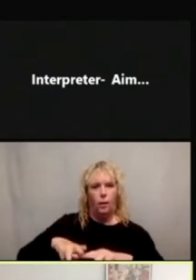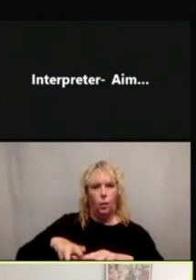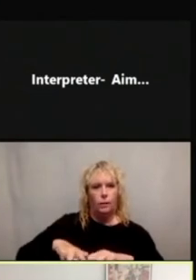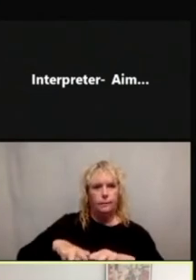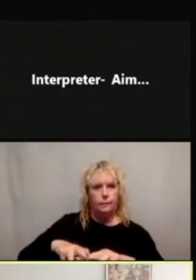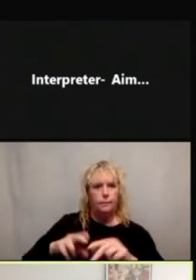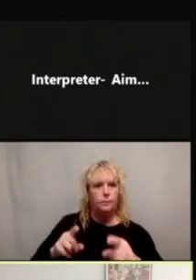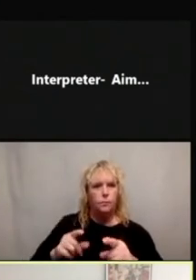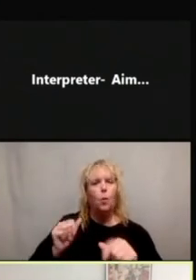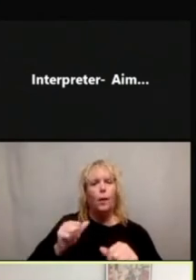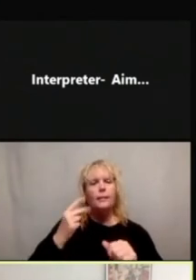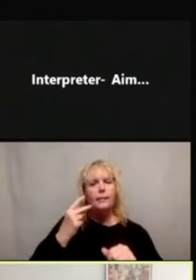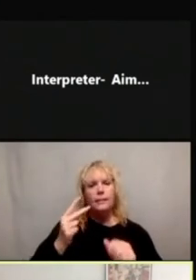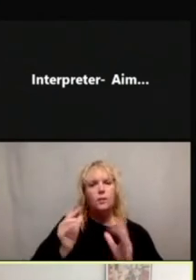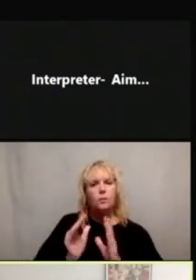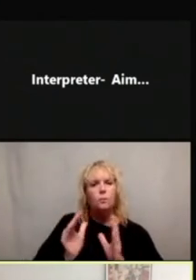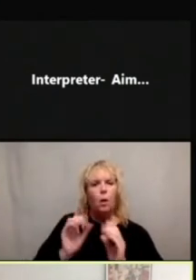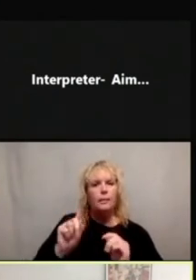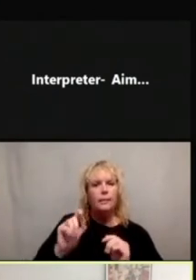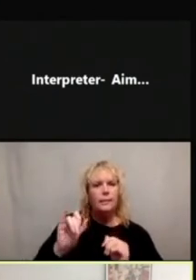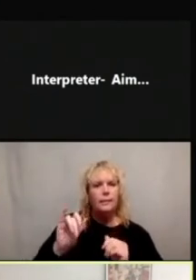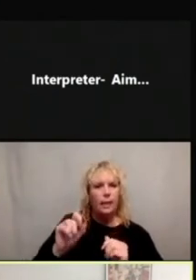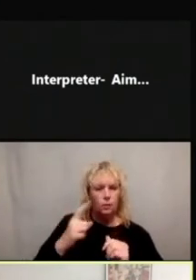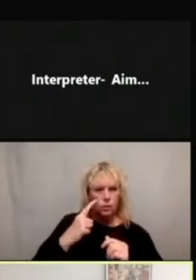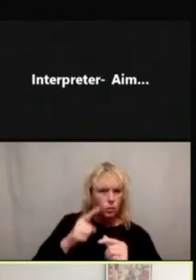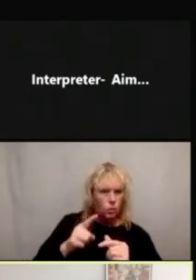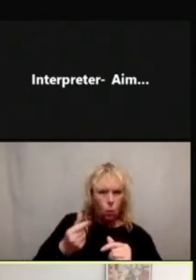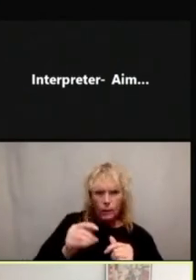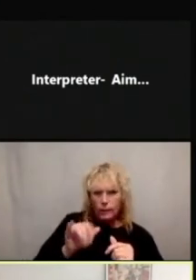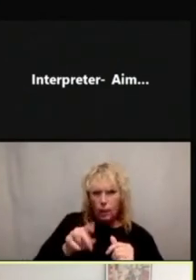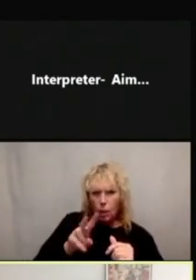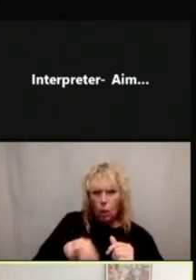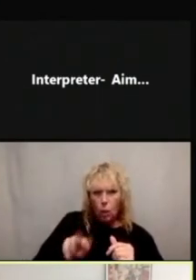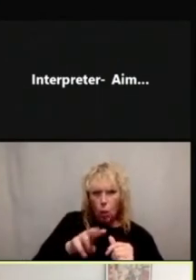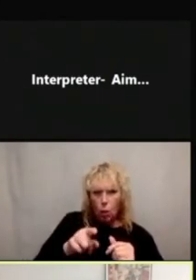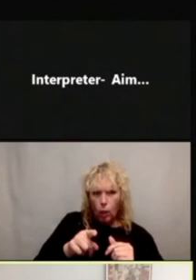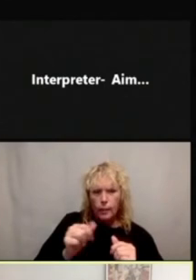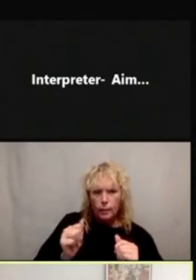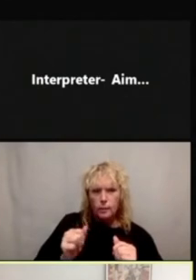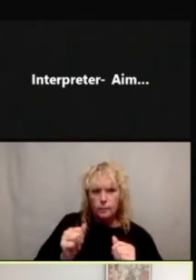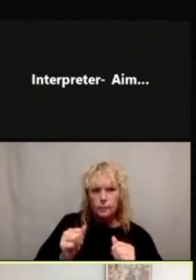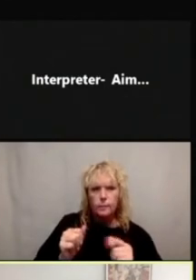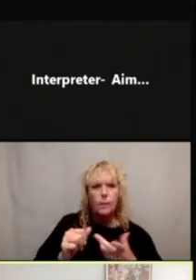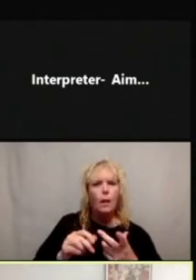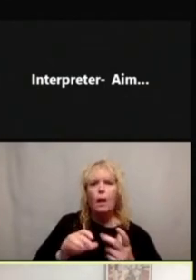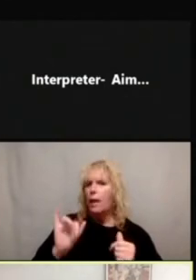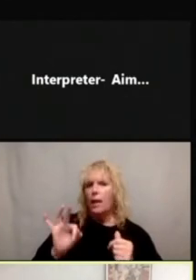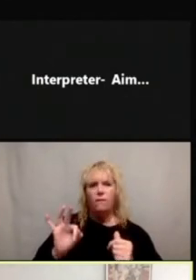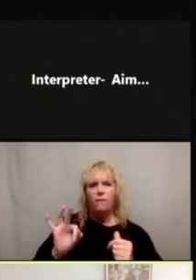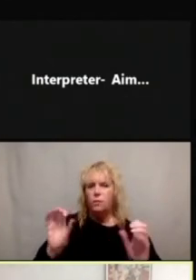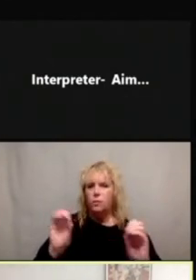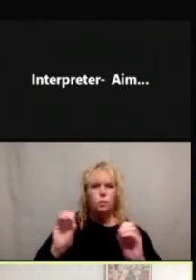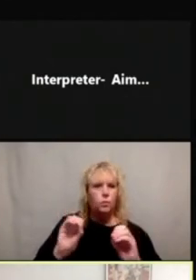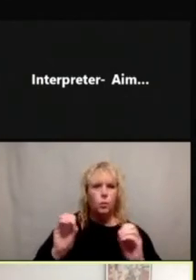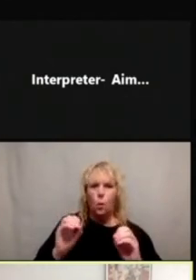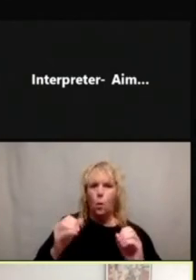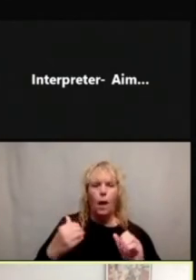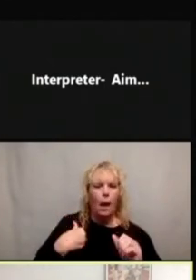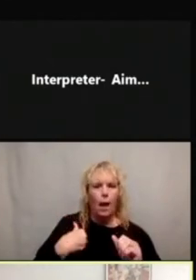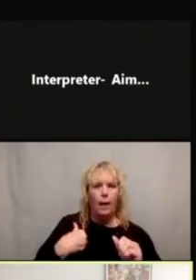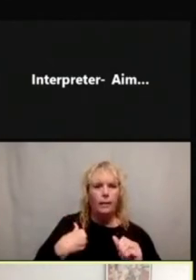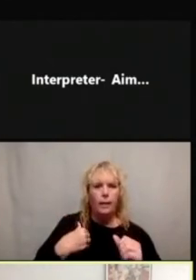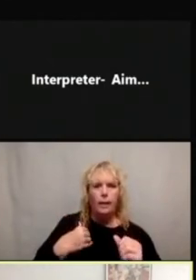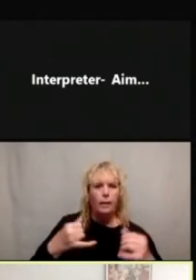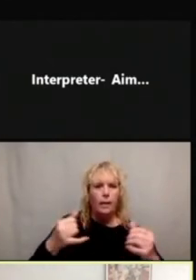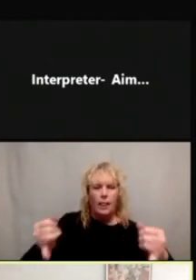small details might really help users to identify what that object is. So, for example, if they didn't have kind of the lines